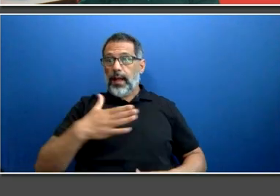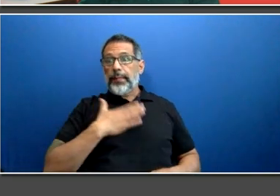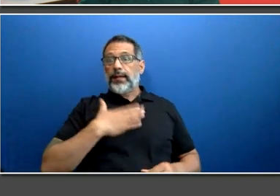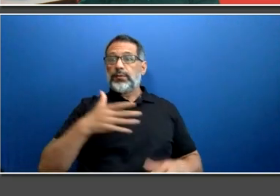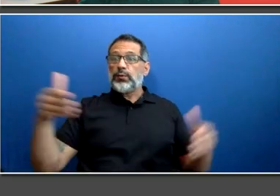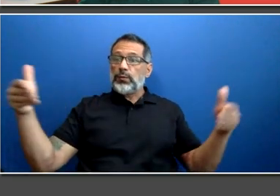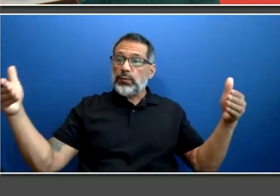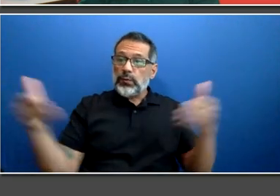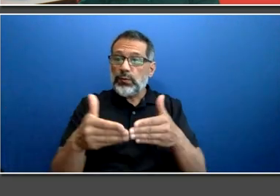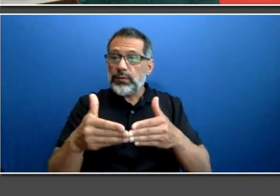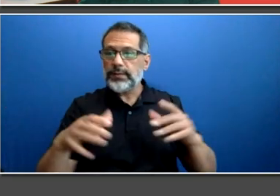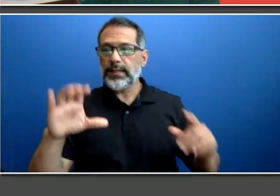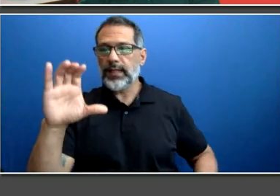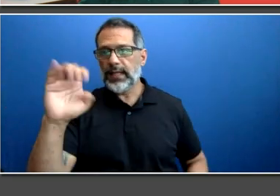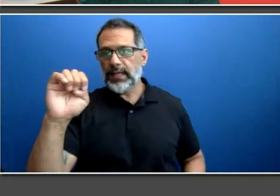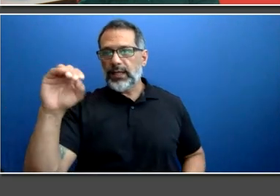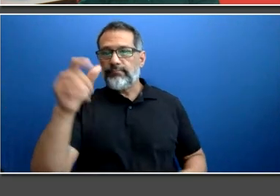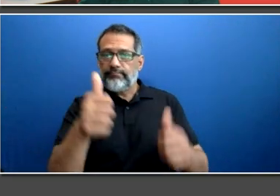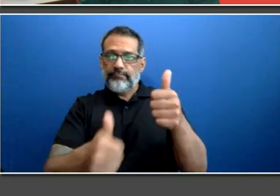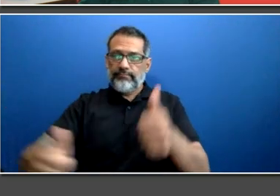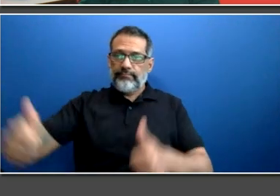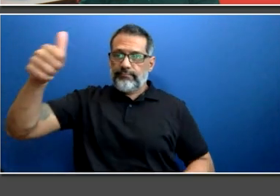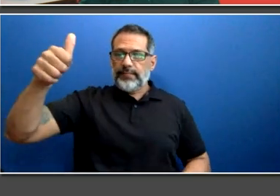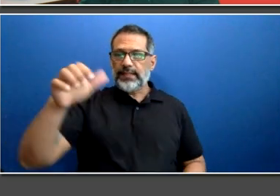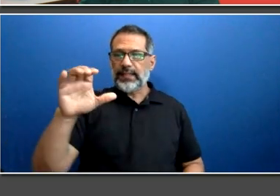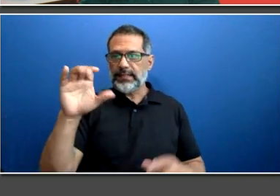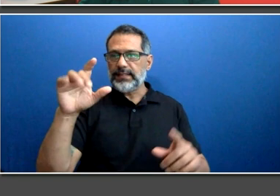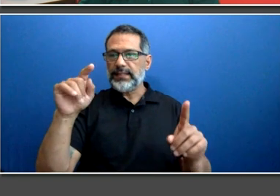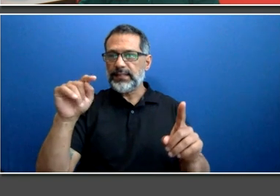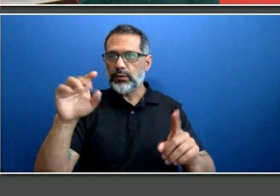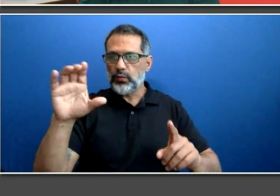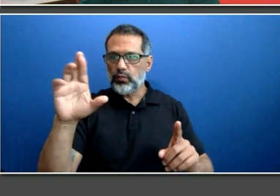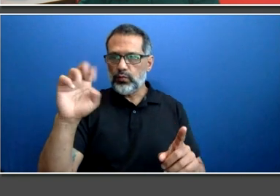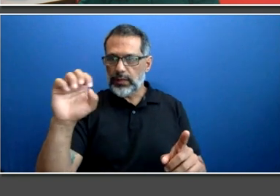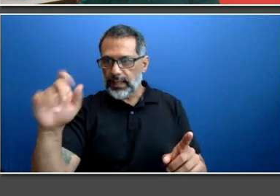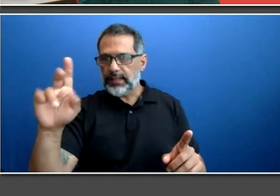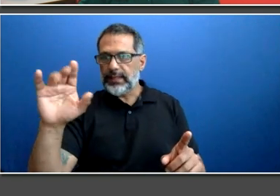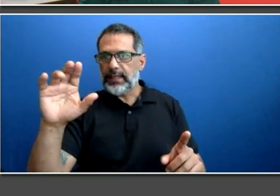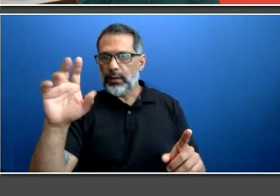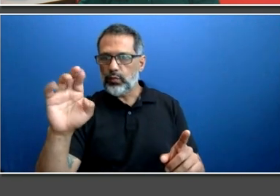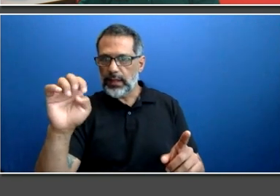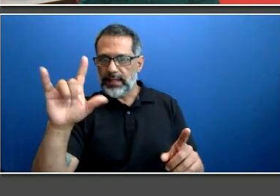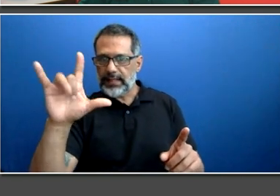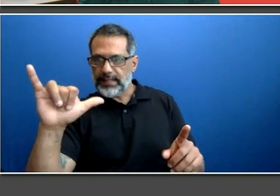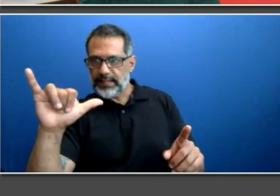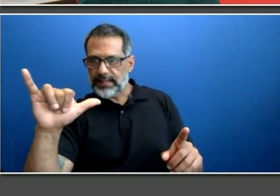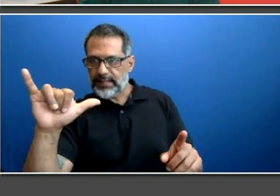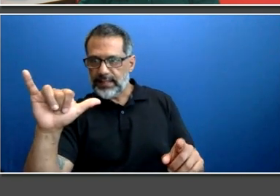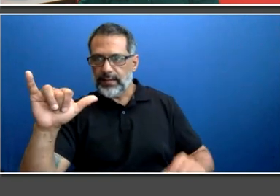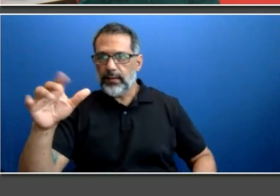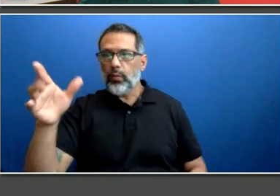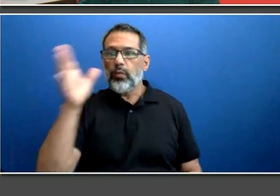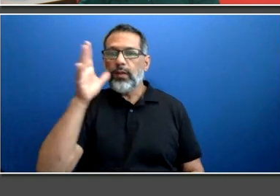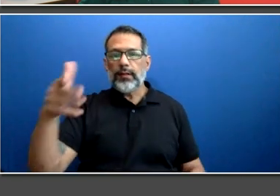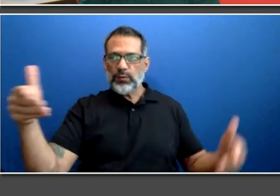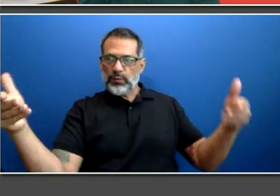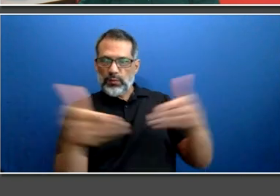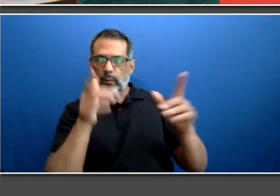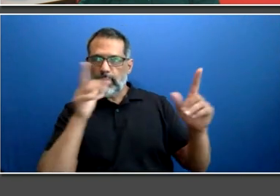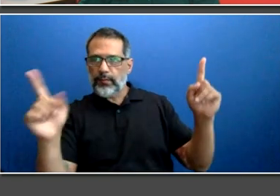Monaco, Chief of Infrastructure and Engineering will introduce you to the positions and outline the requirements for each one.